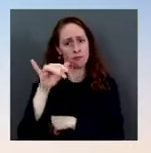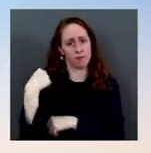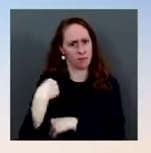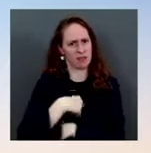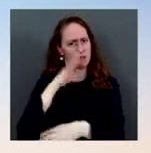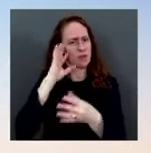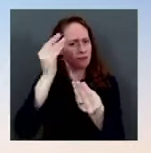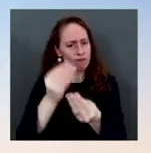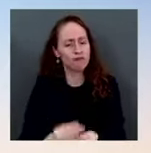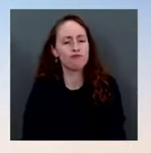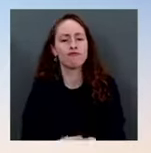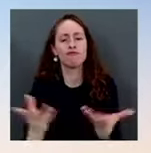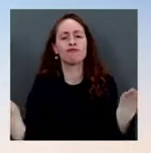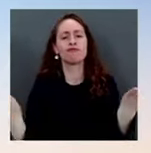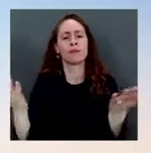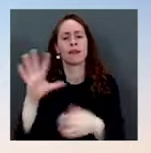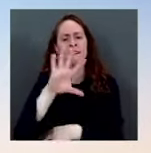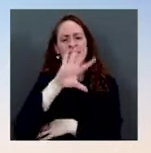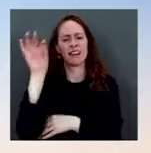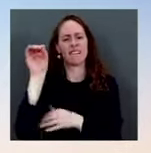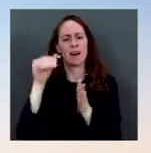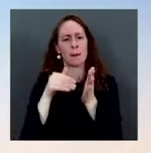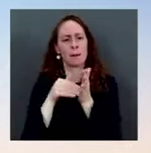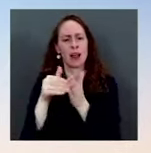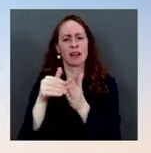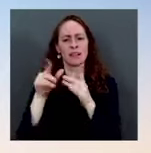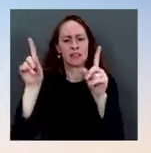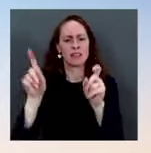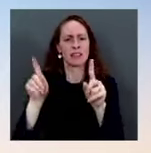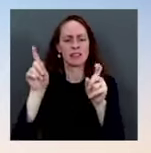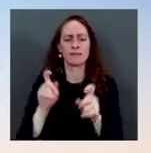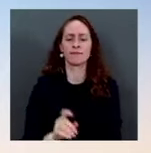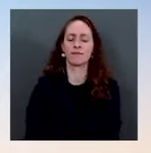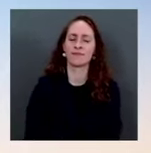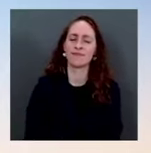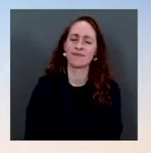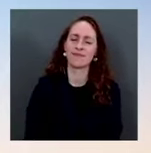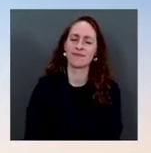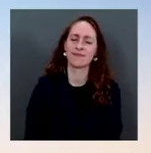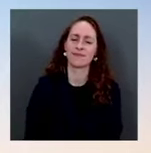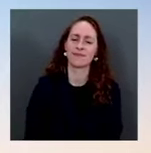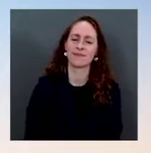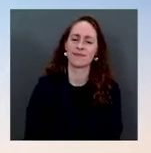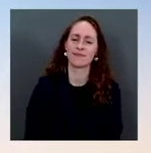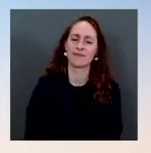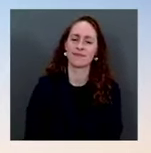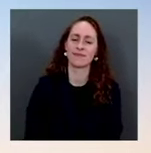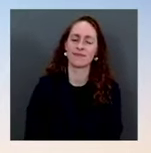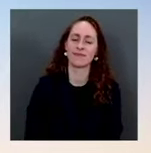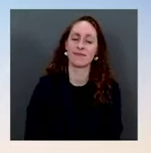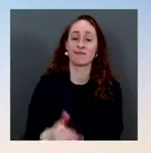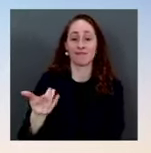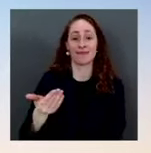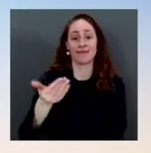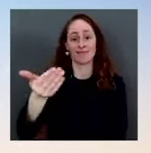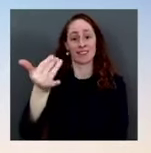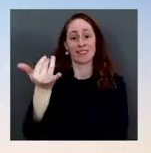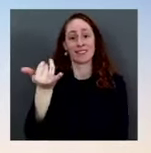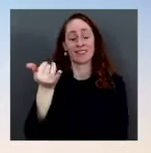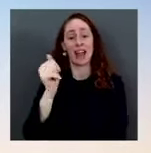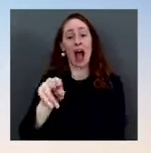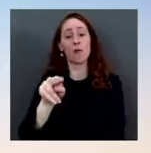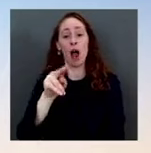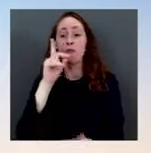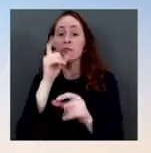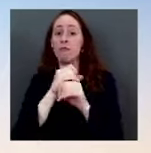500 million tests in january is is the largest order we have ever made to date and we're going to do it as quickly as we can but they won't be available until